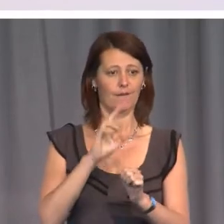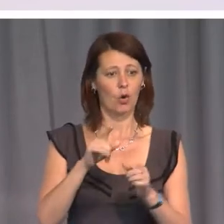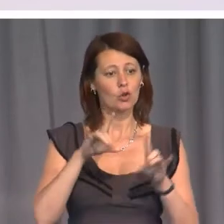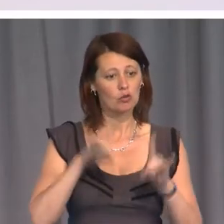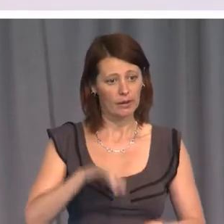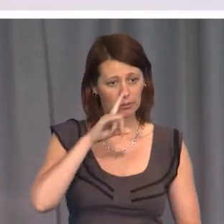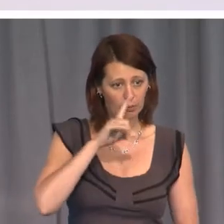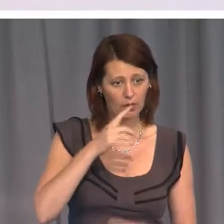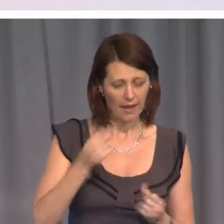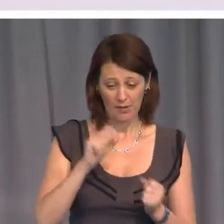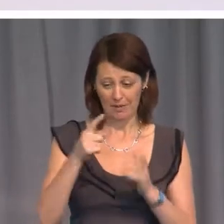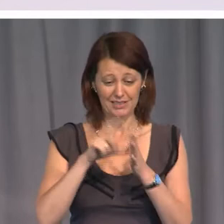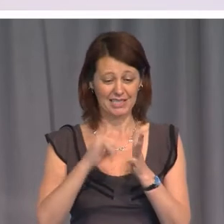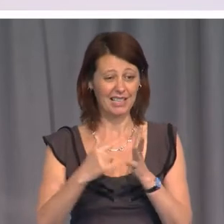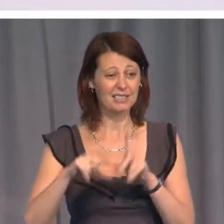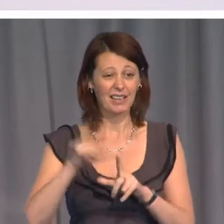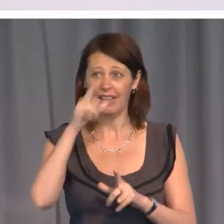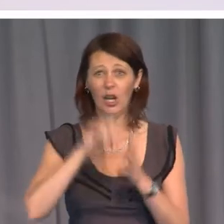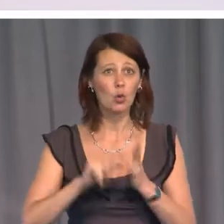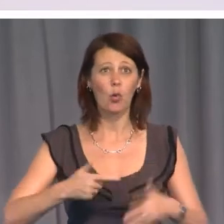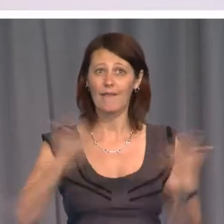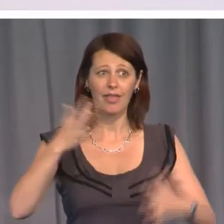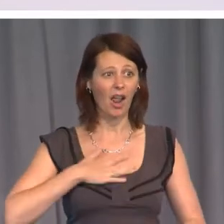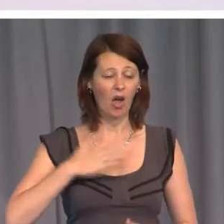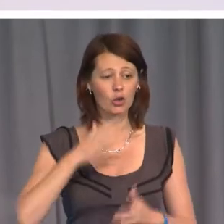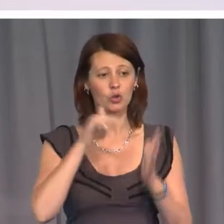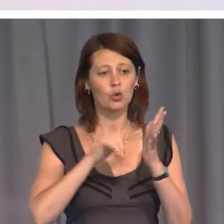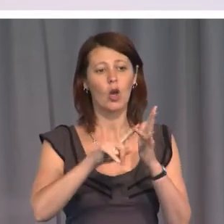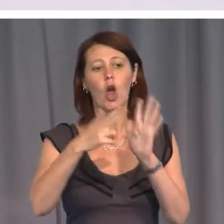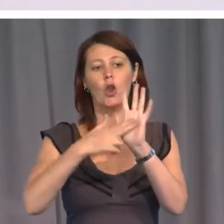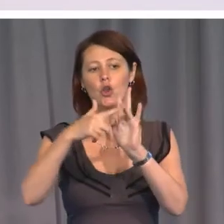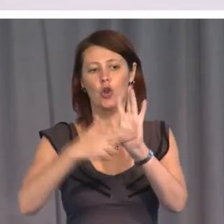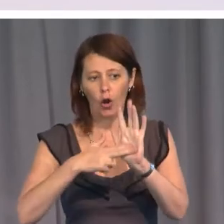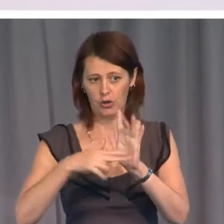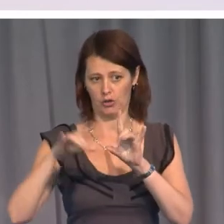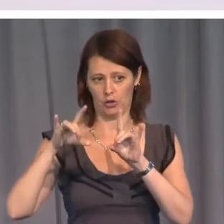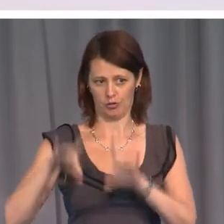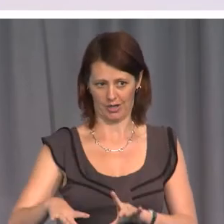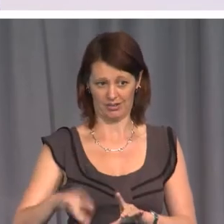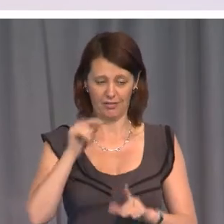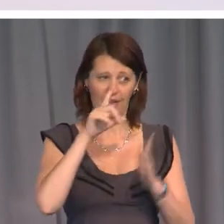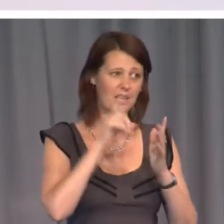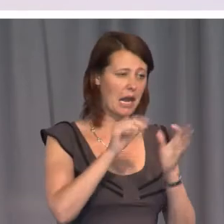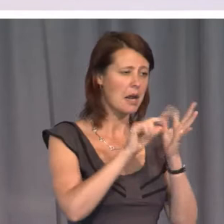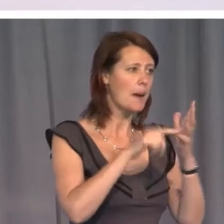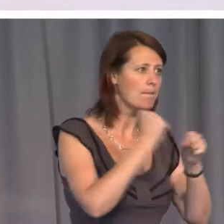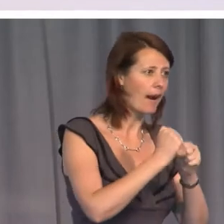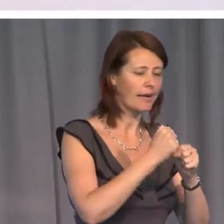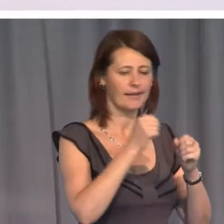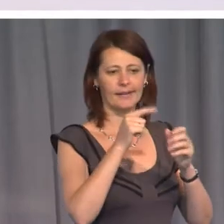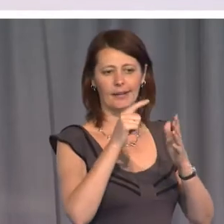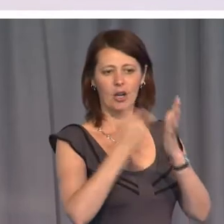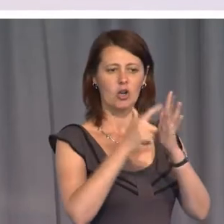but basically DSD can do what it likes to non-Australians. They can bug Angelina Jolie or Richard Branson